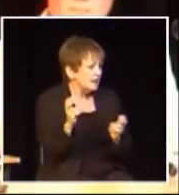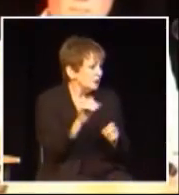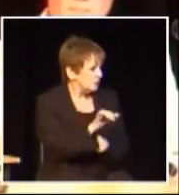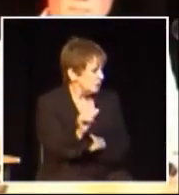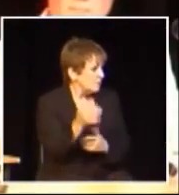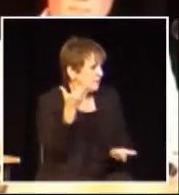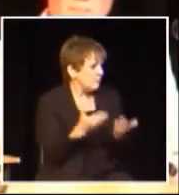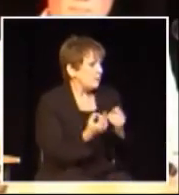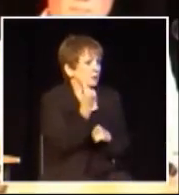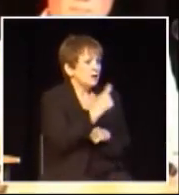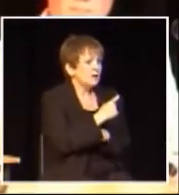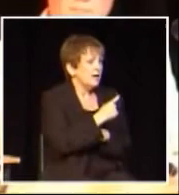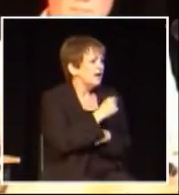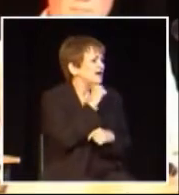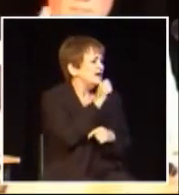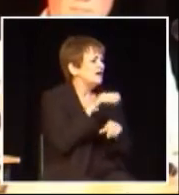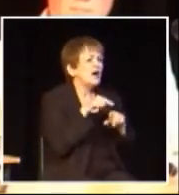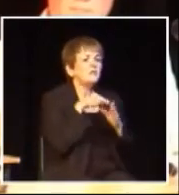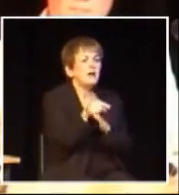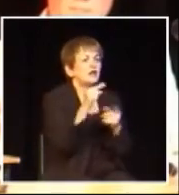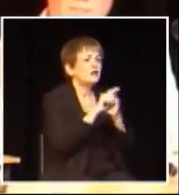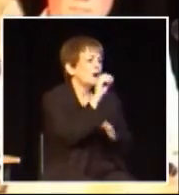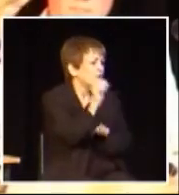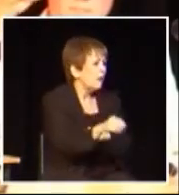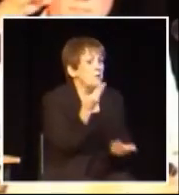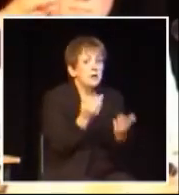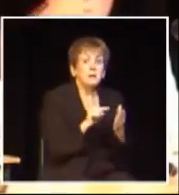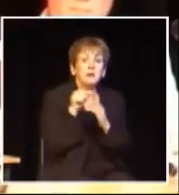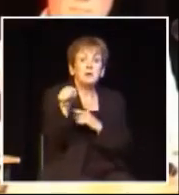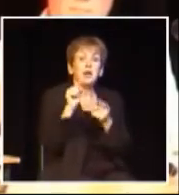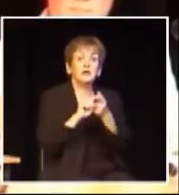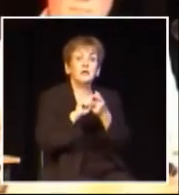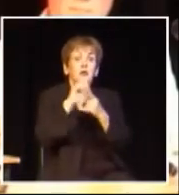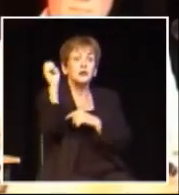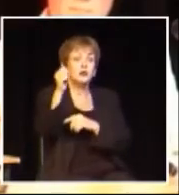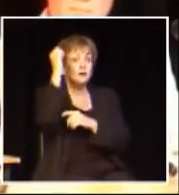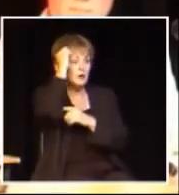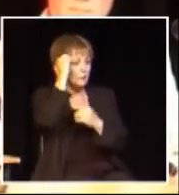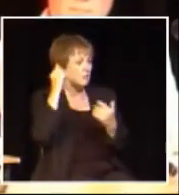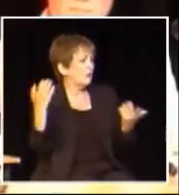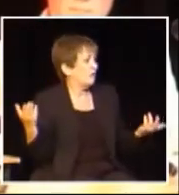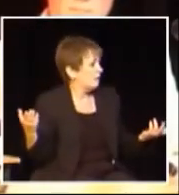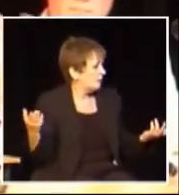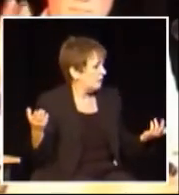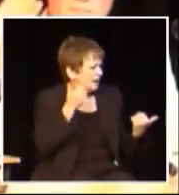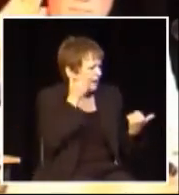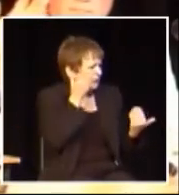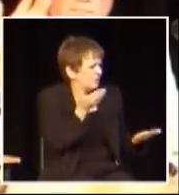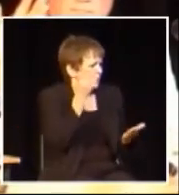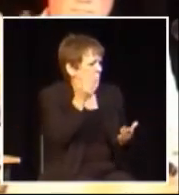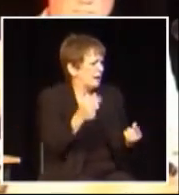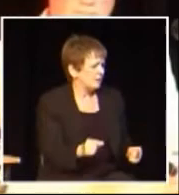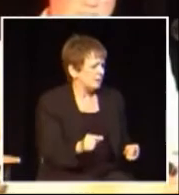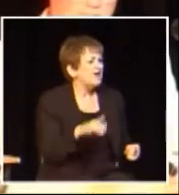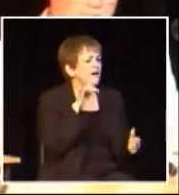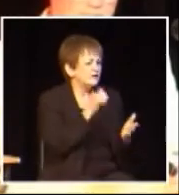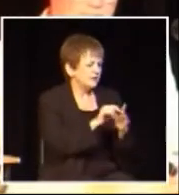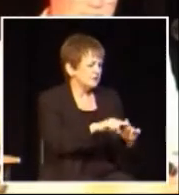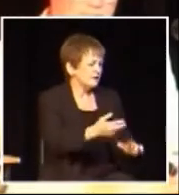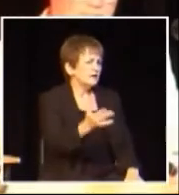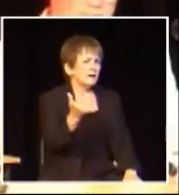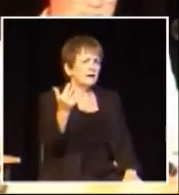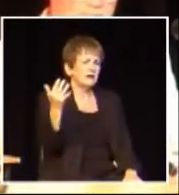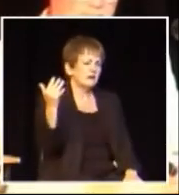Maybe one day instead of paying Ottawa we'll be paying Belgium and then Belgium will send the check back who's to say.